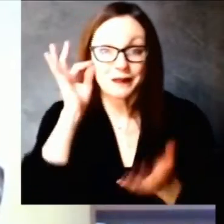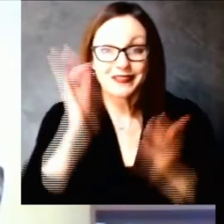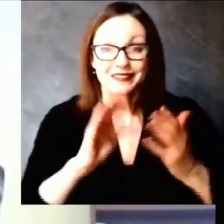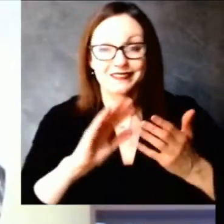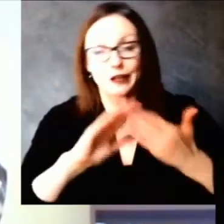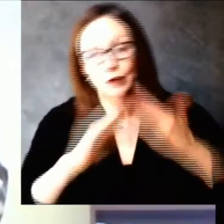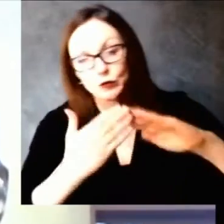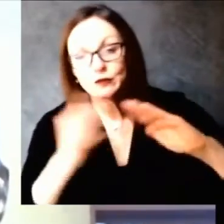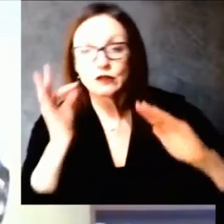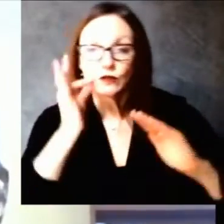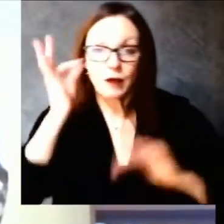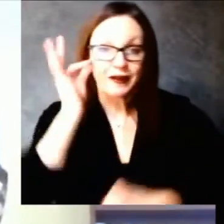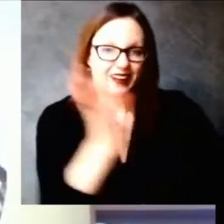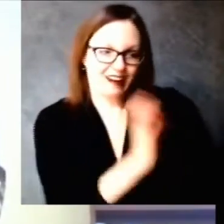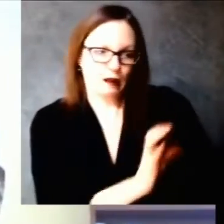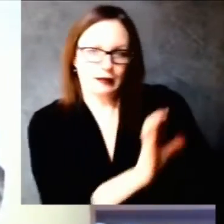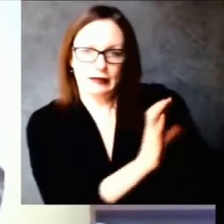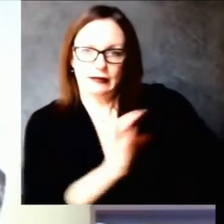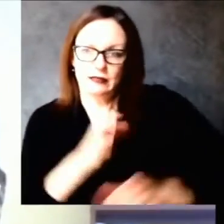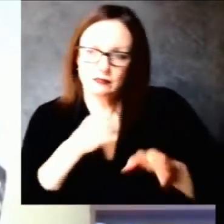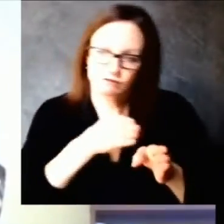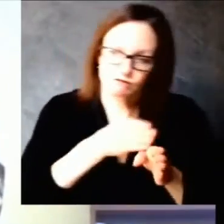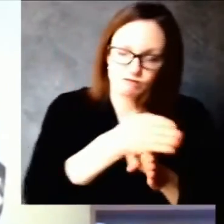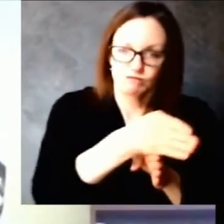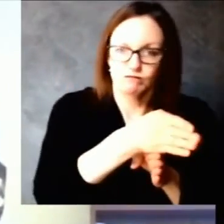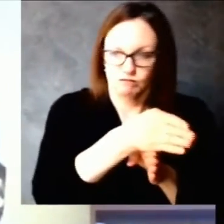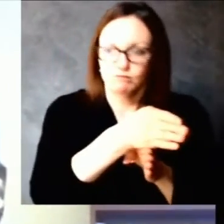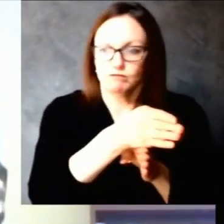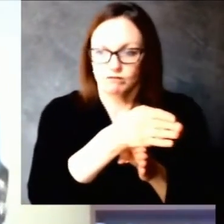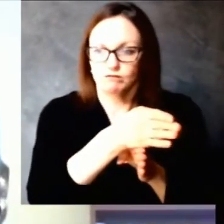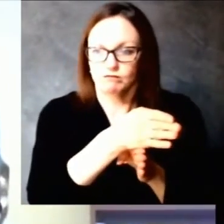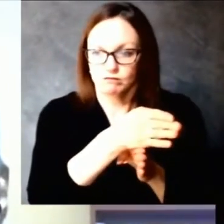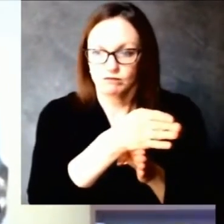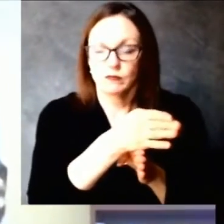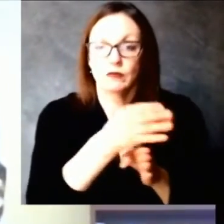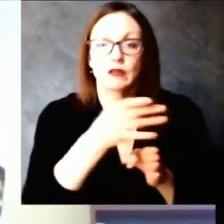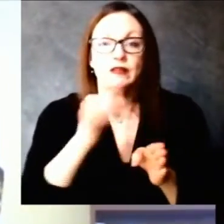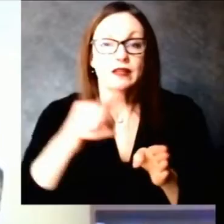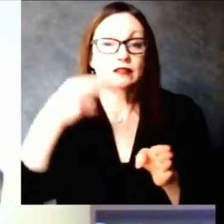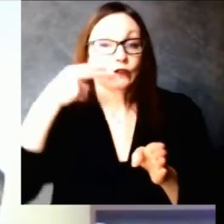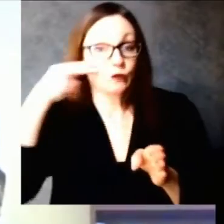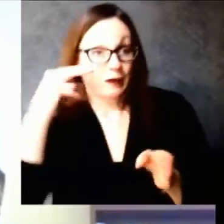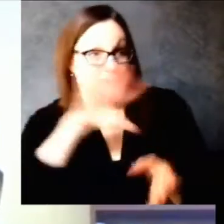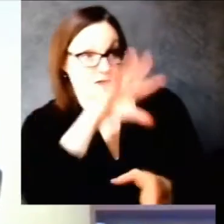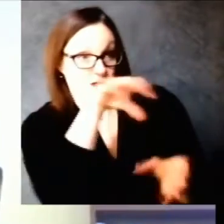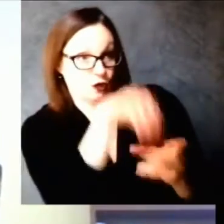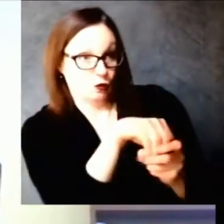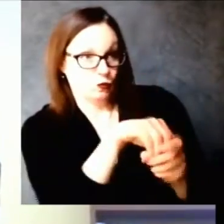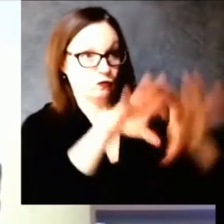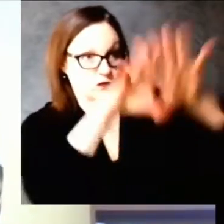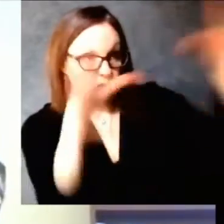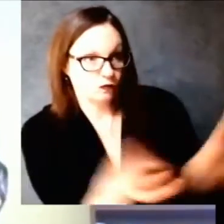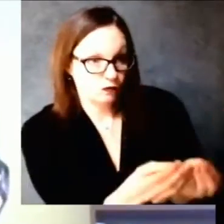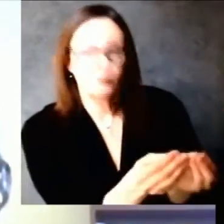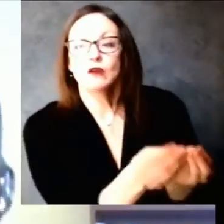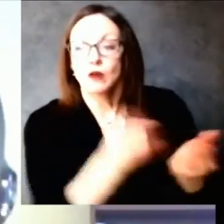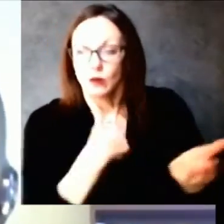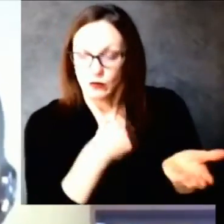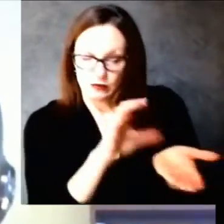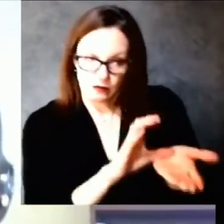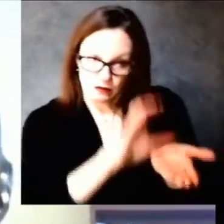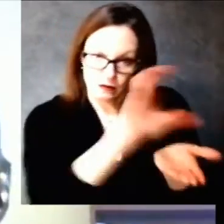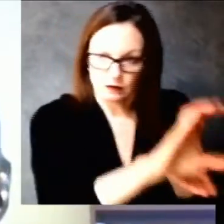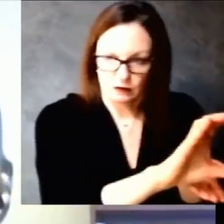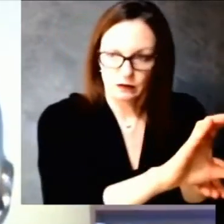community health clinics and local health departments so as we talked about earlier there are